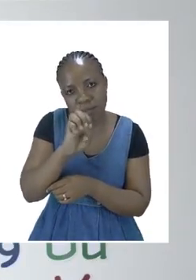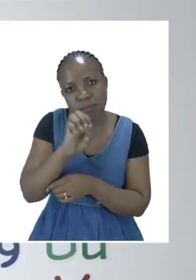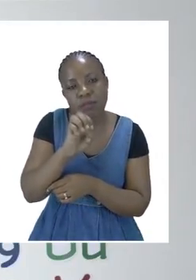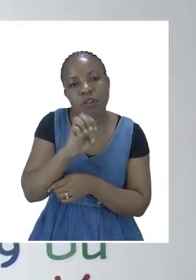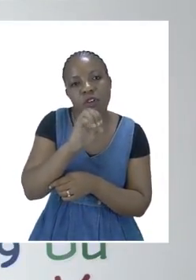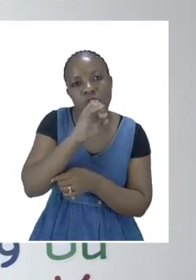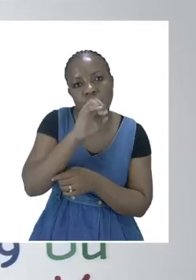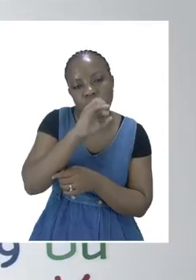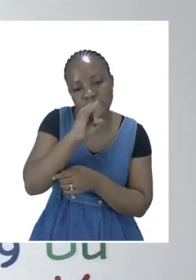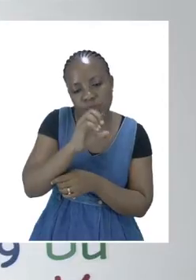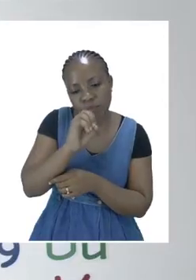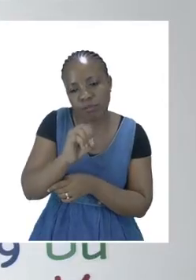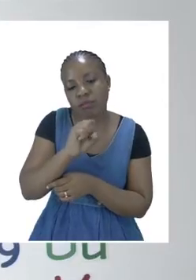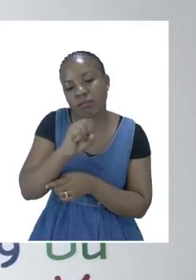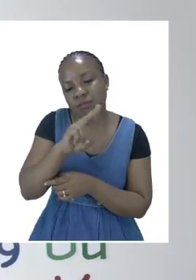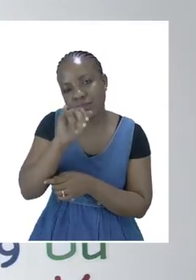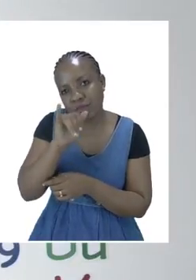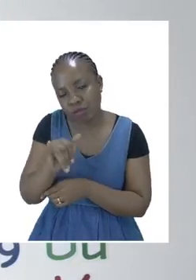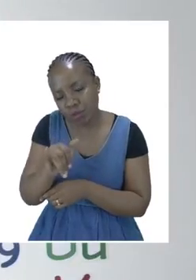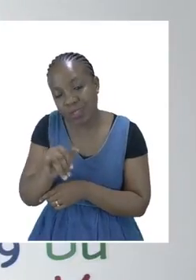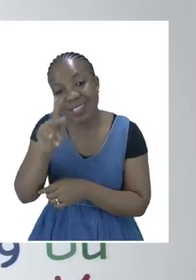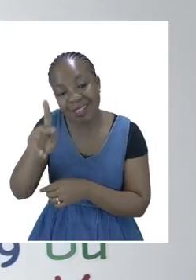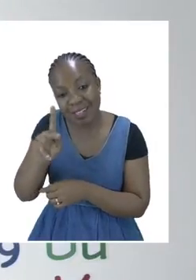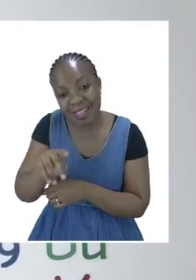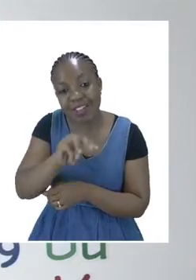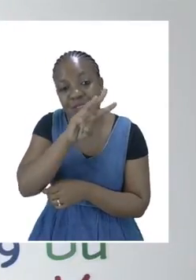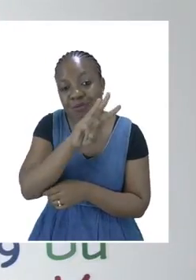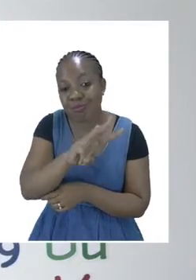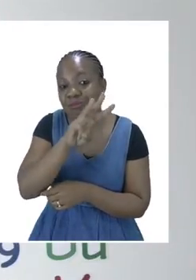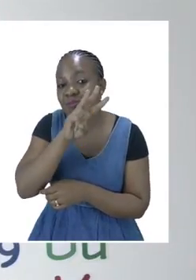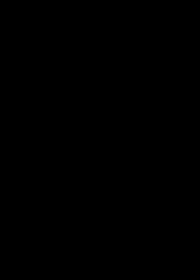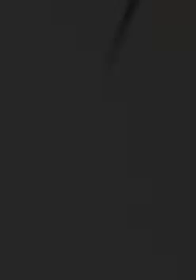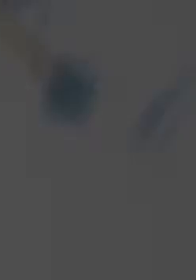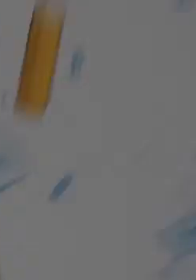in addition our website ZOSHI Online.